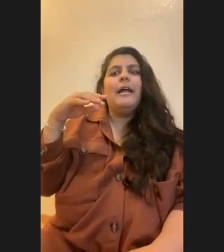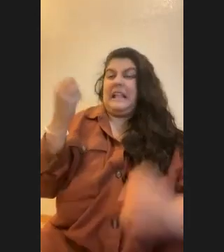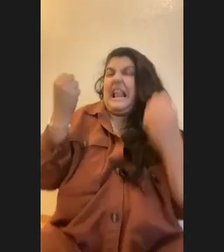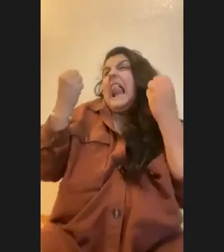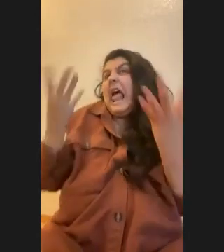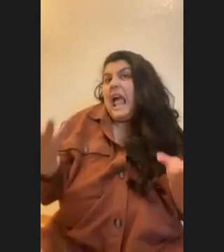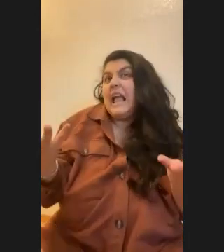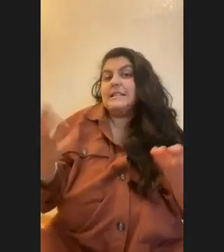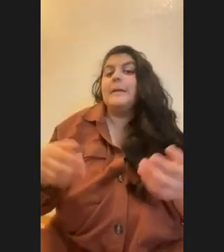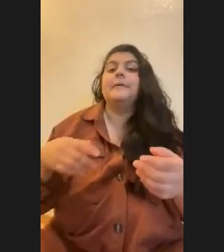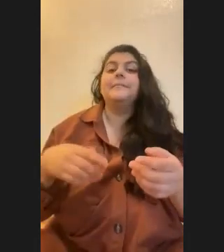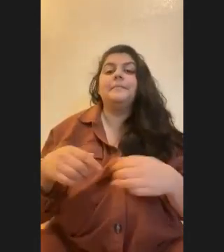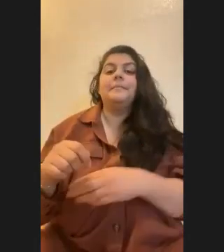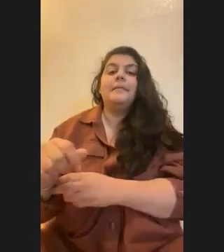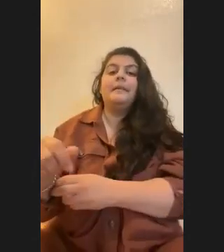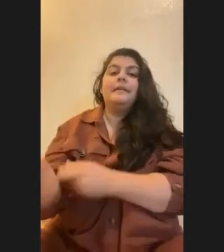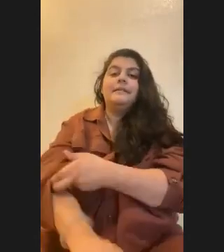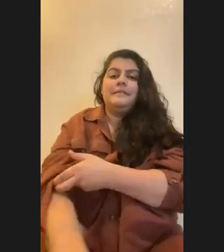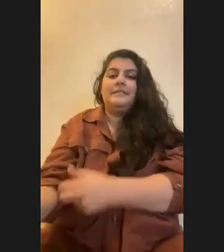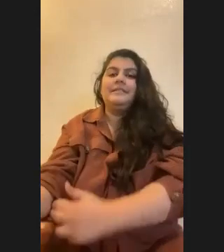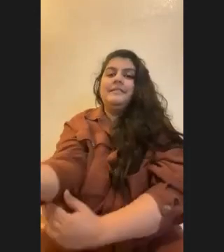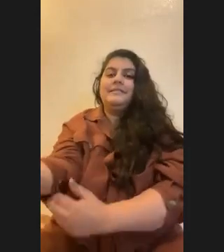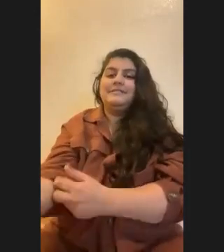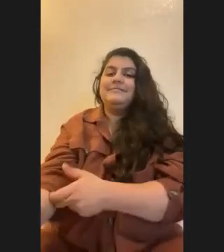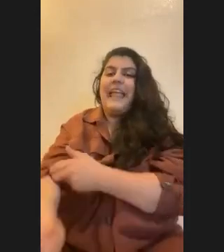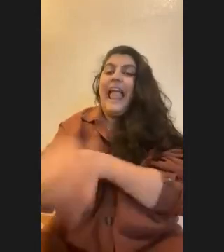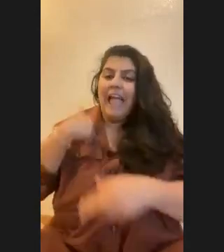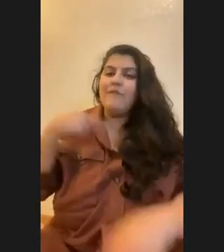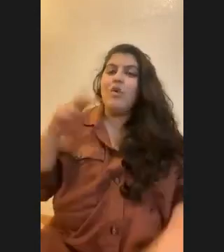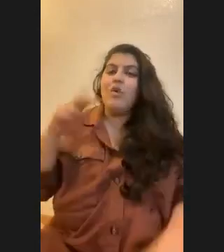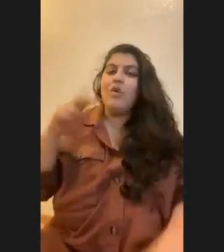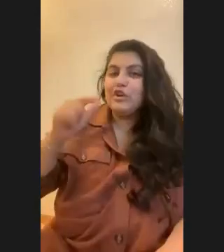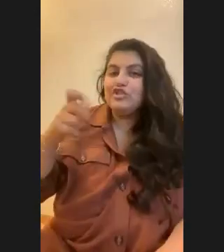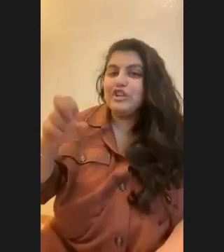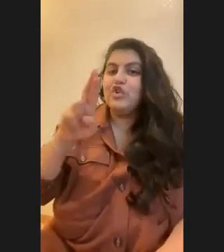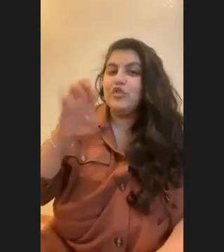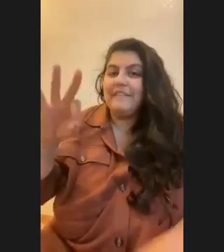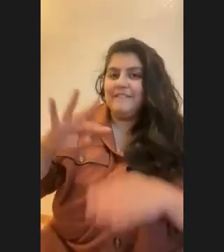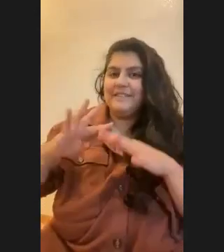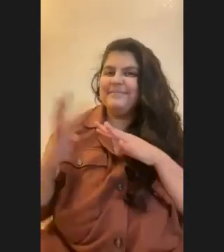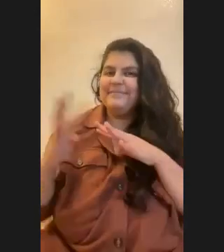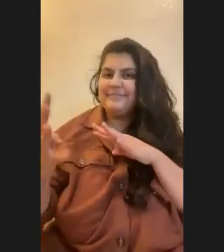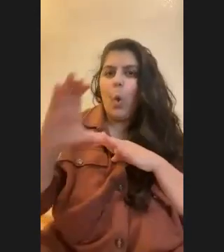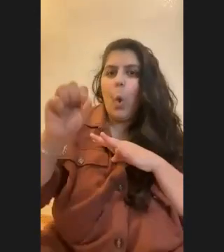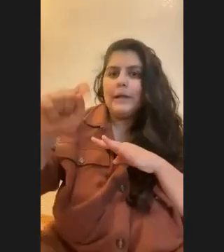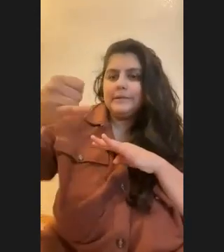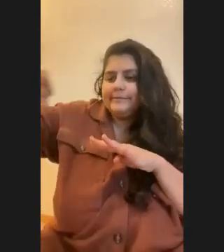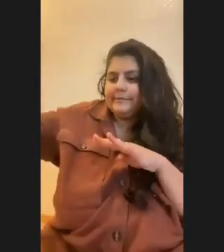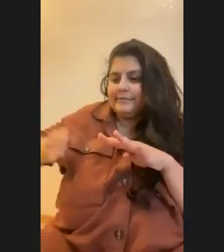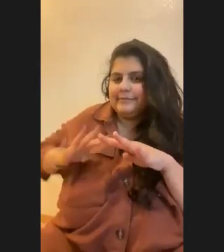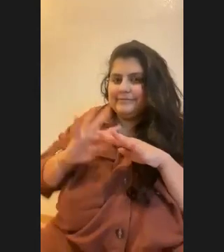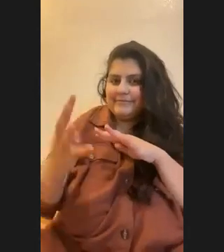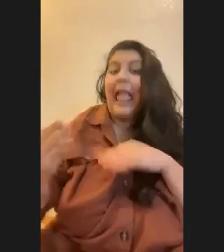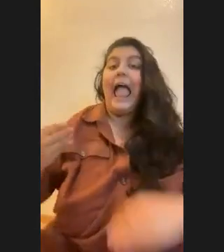understand there's like fringing reefs, which are like off the coast. There's like patch reefs where there's like tiny